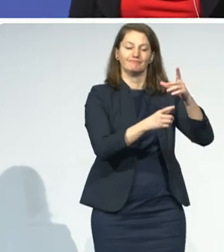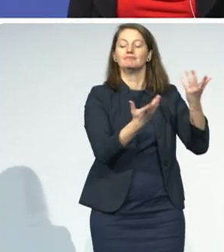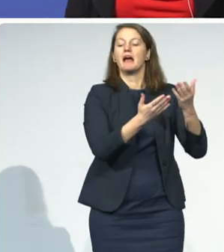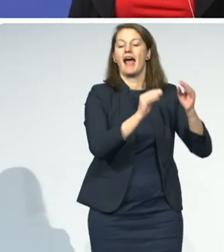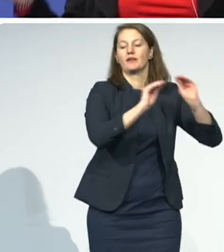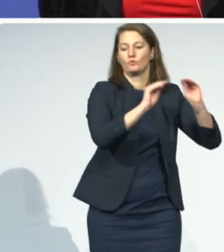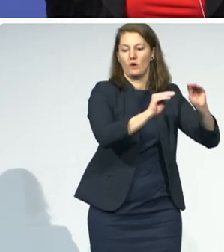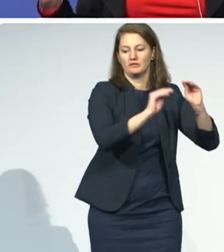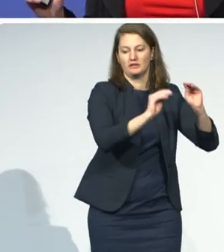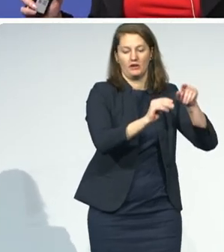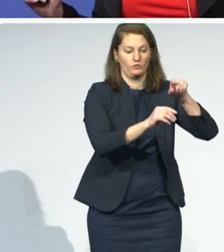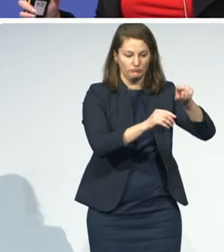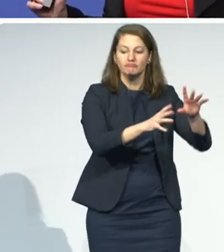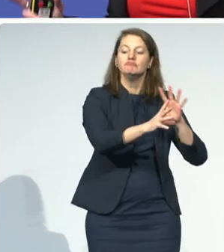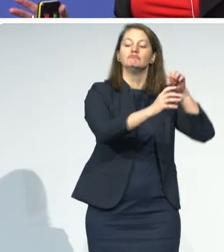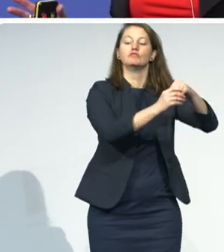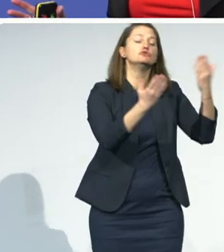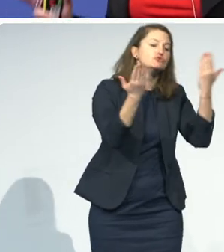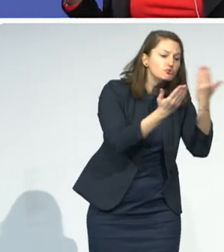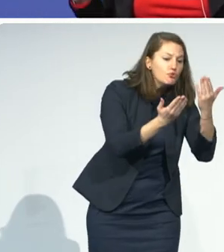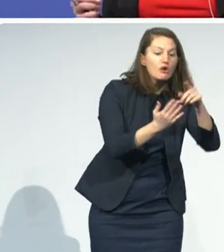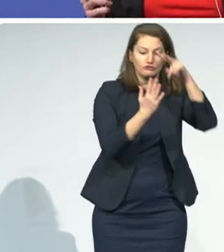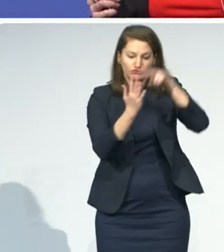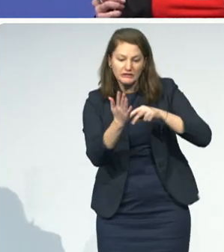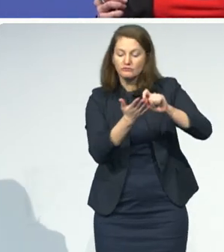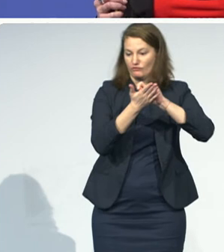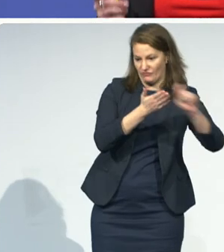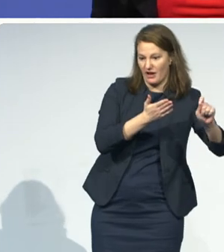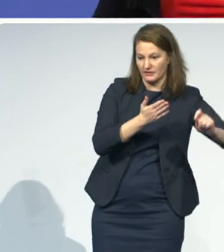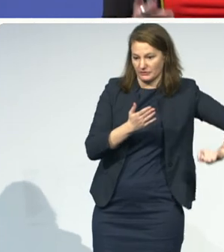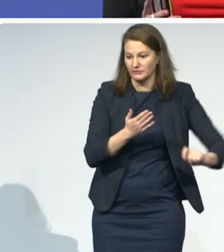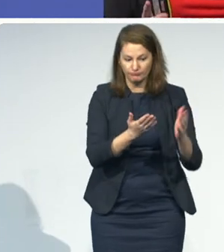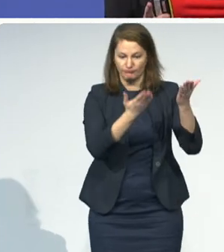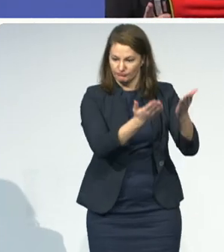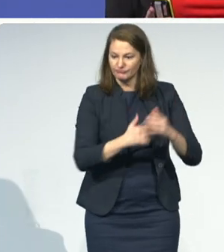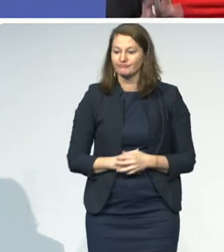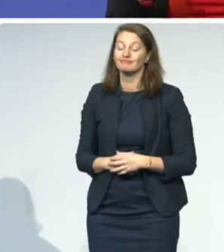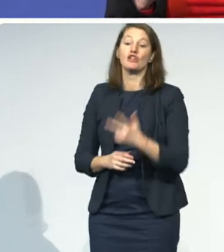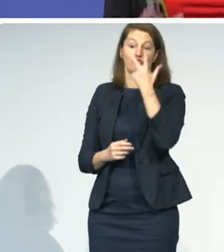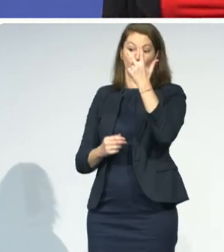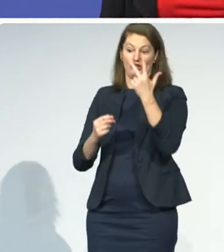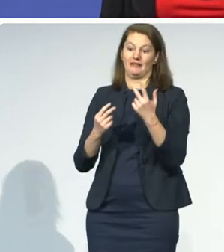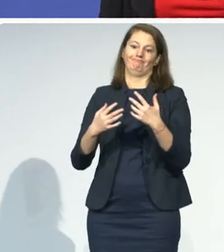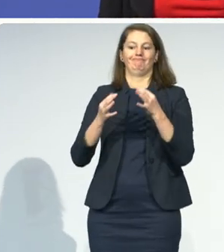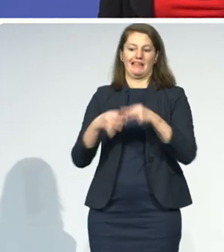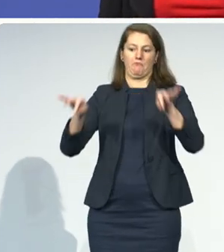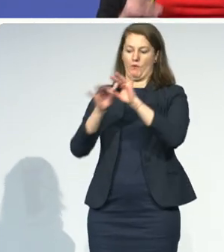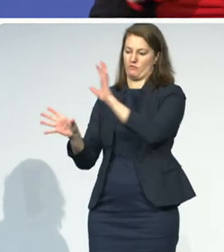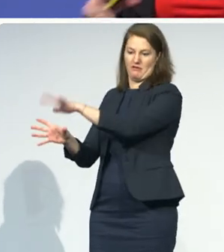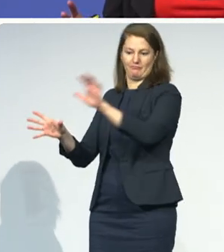do hits three important areas, inclusion, equity, and justice.